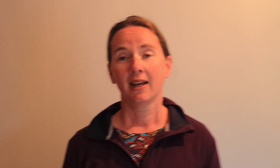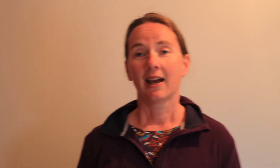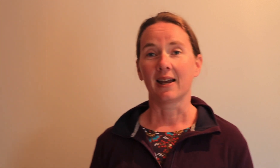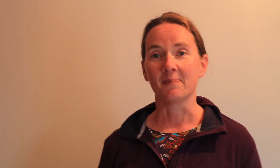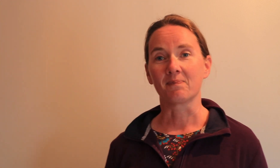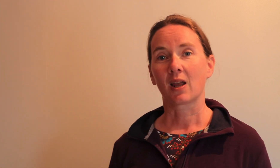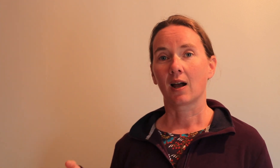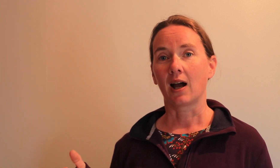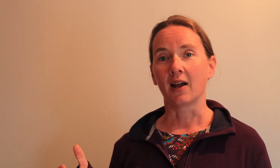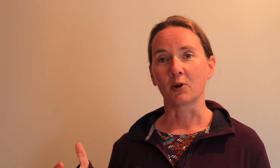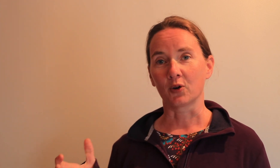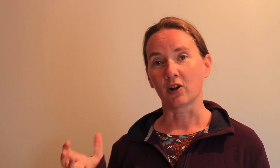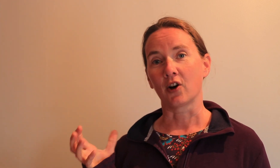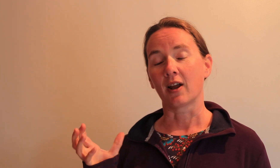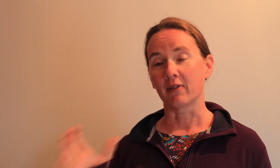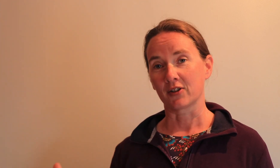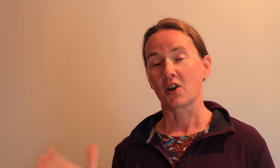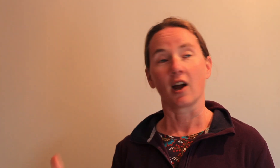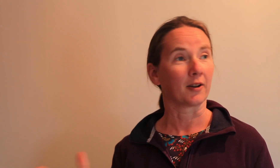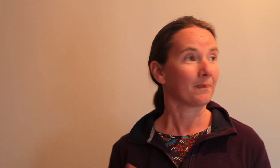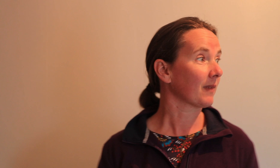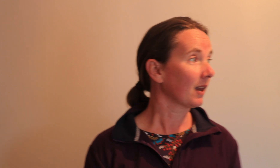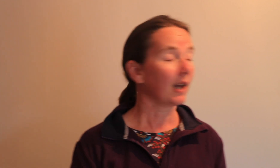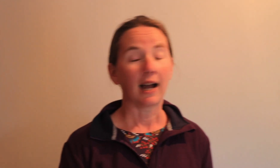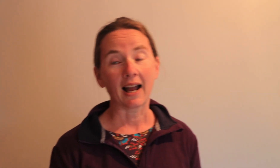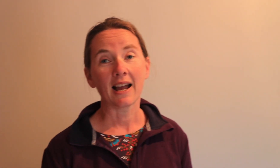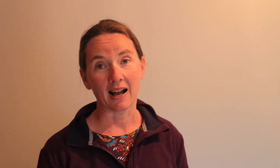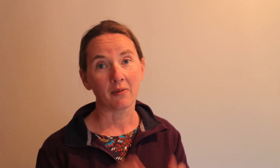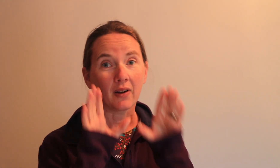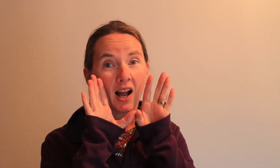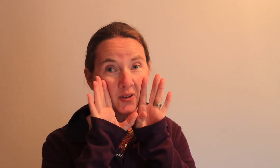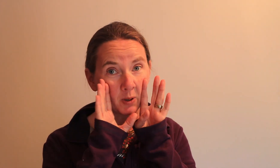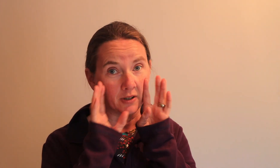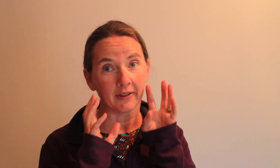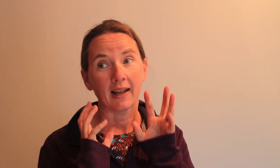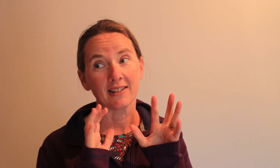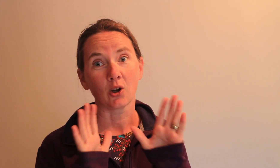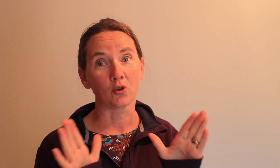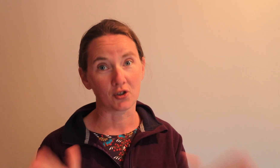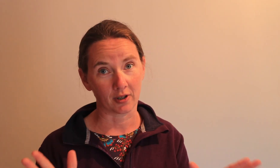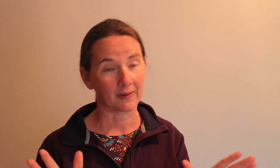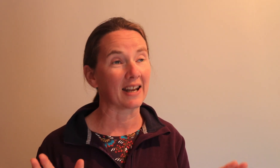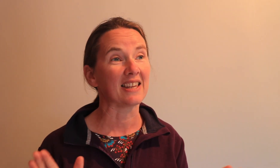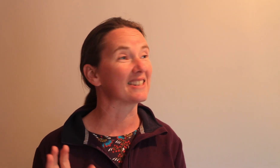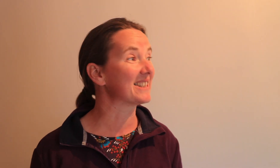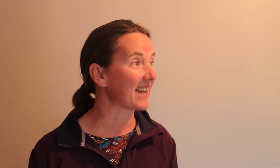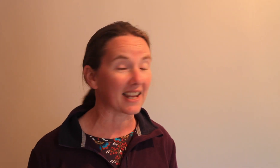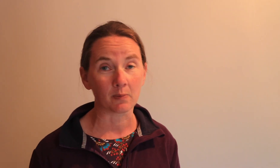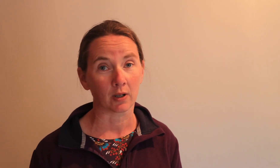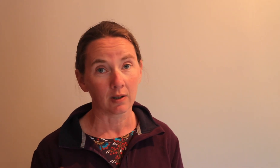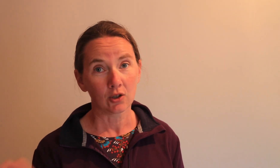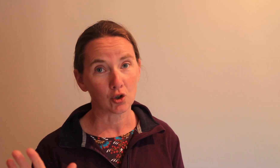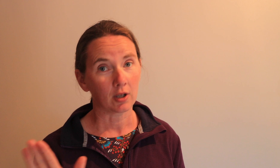us and we're gonna learn a verse now I have a husband and he's called Stuart and he is